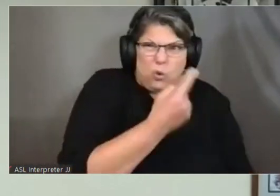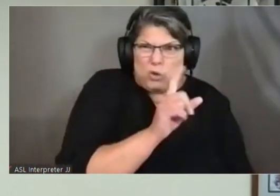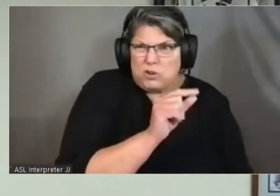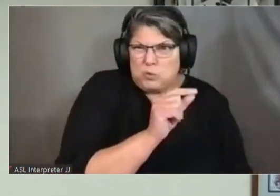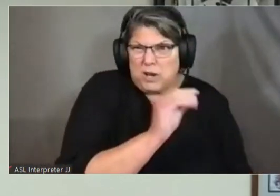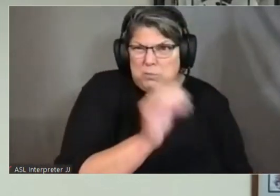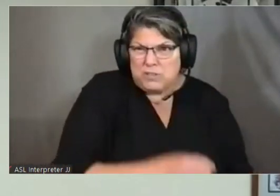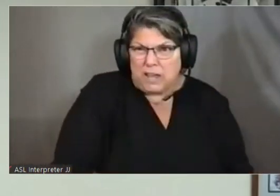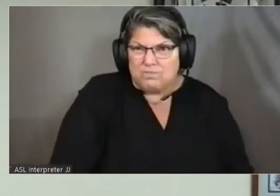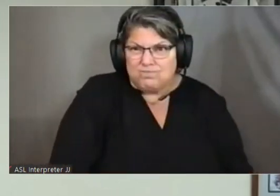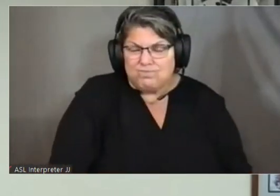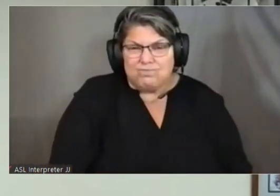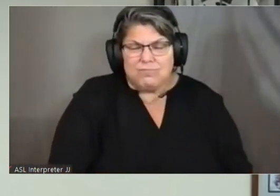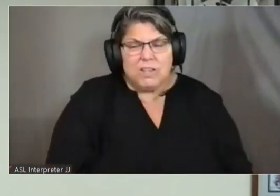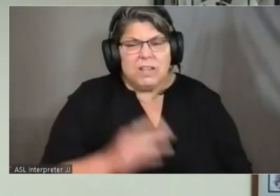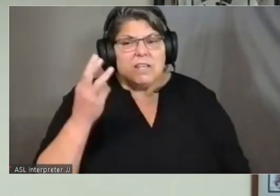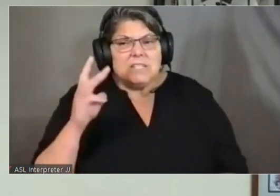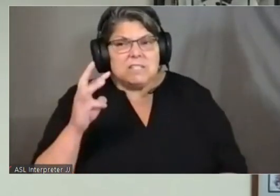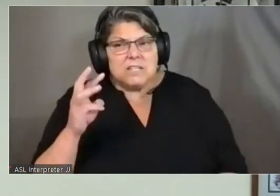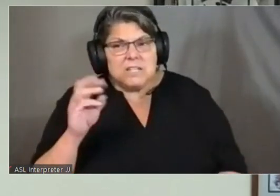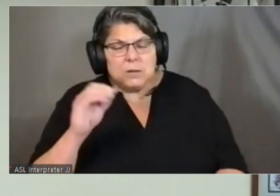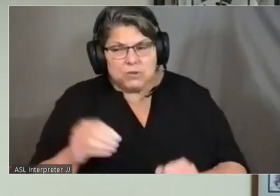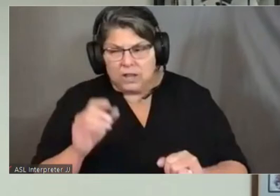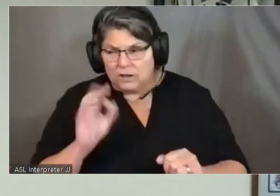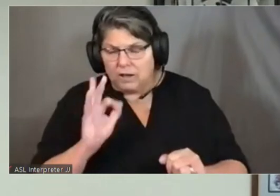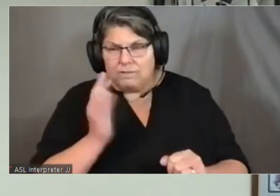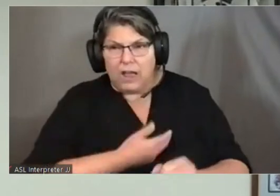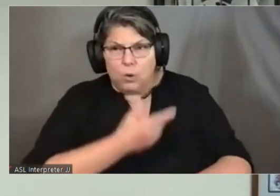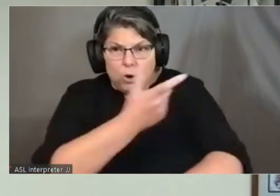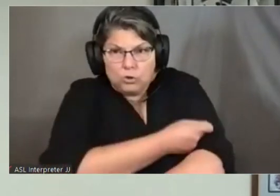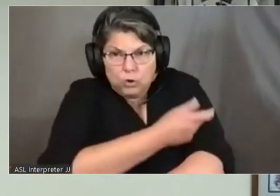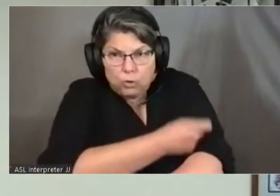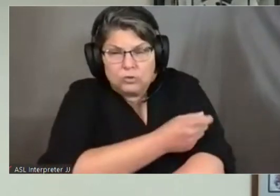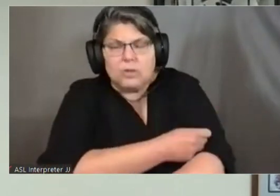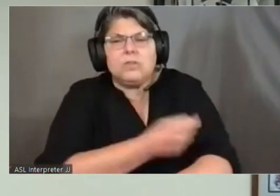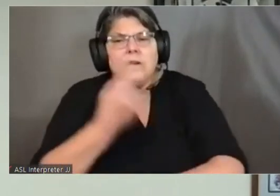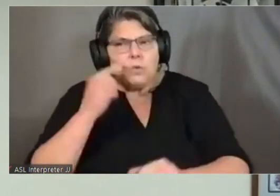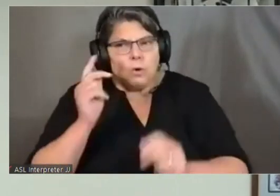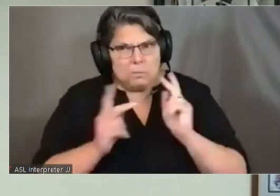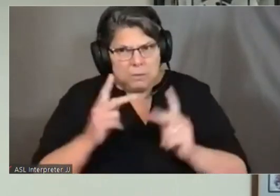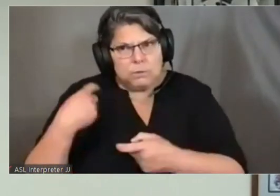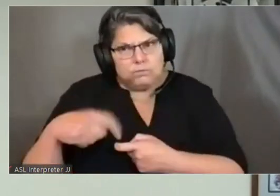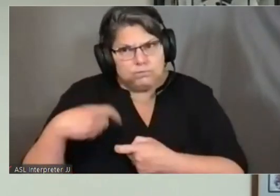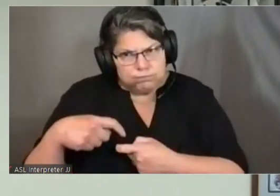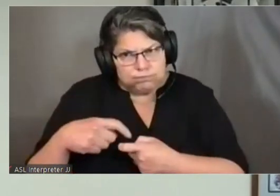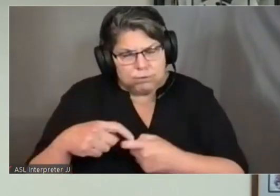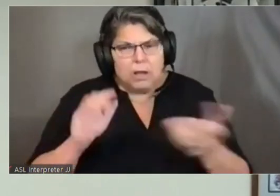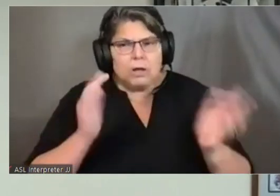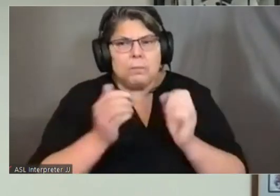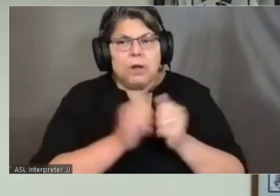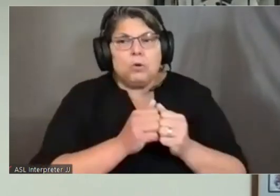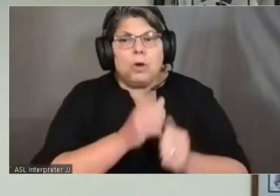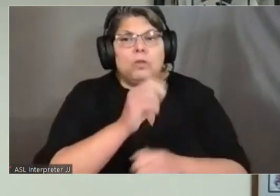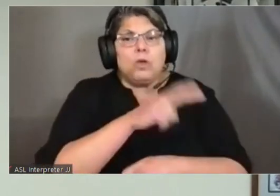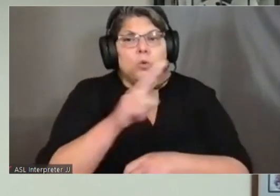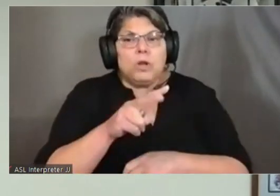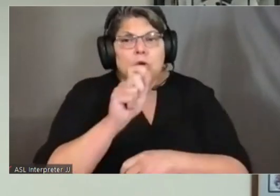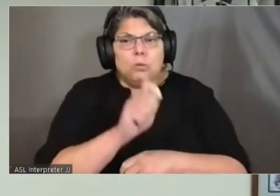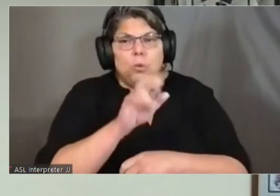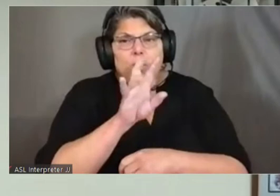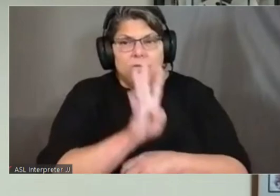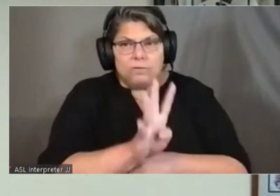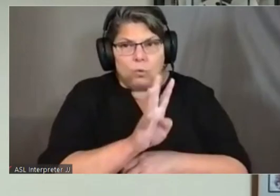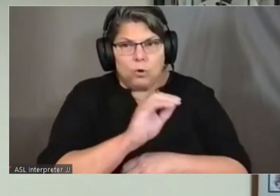% of our doses have gone to the Hispanic community compared to 22.4% in